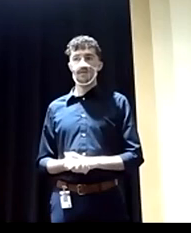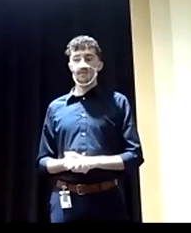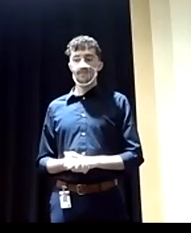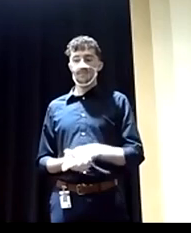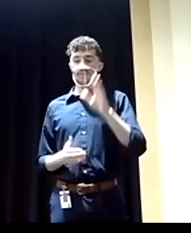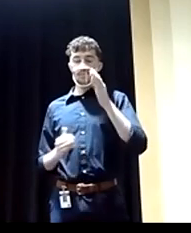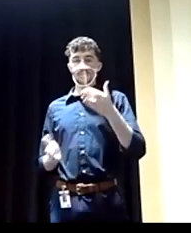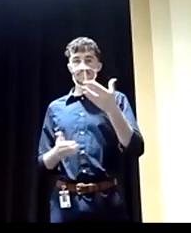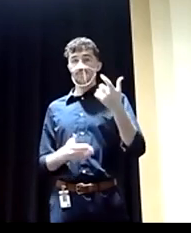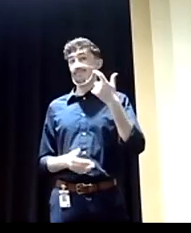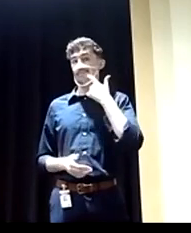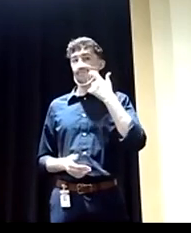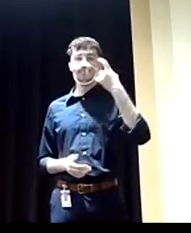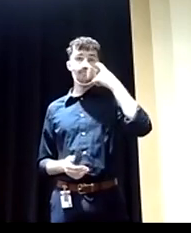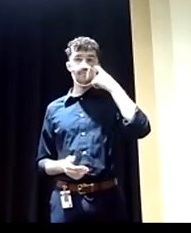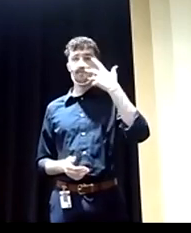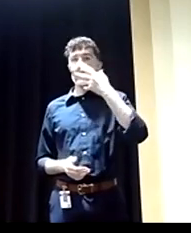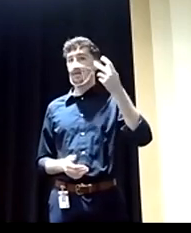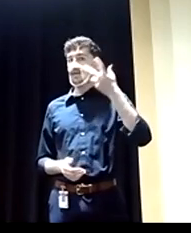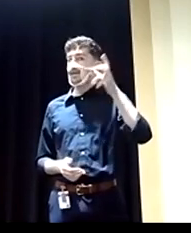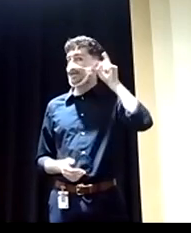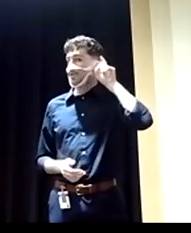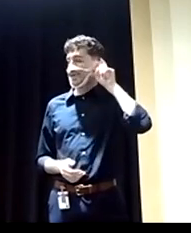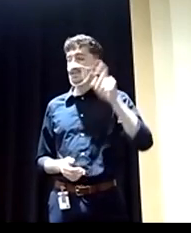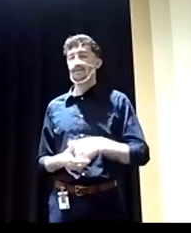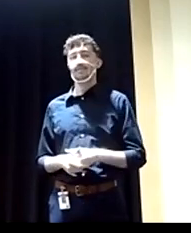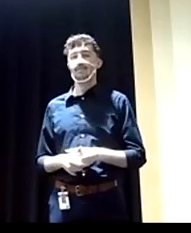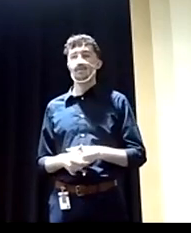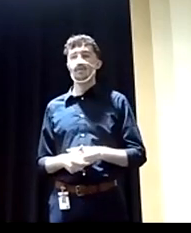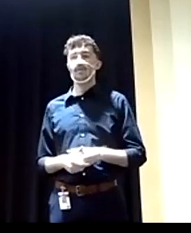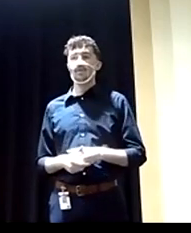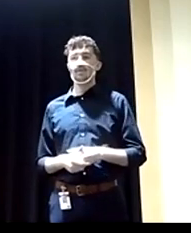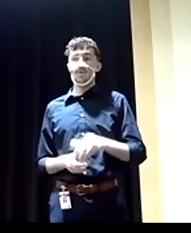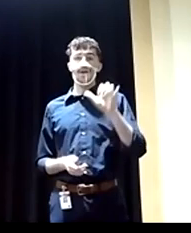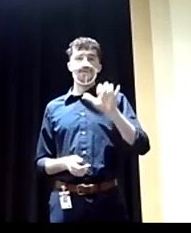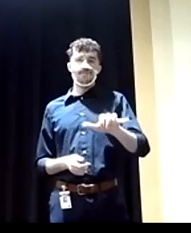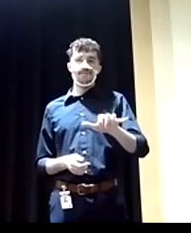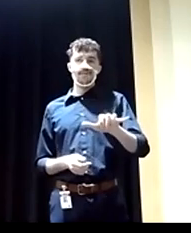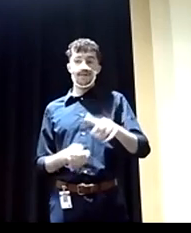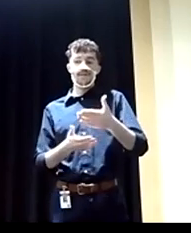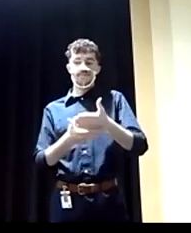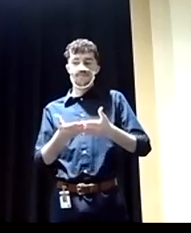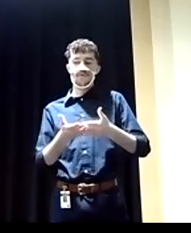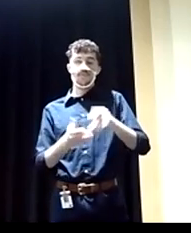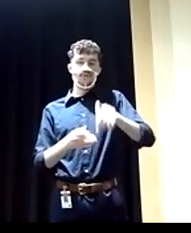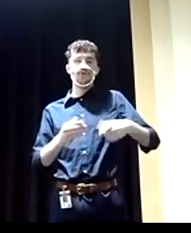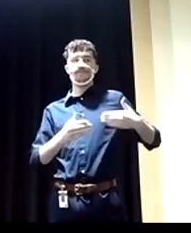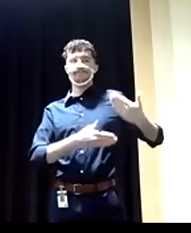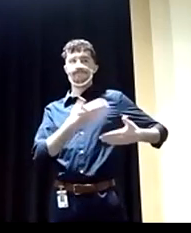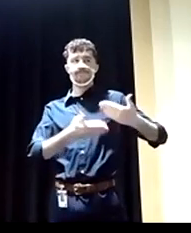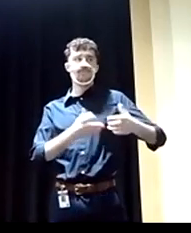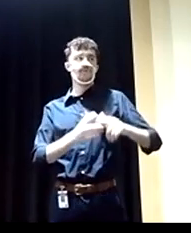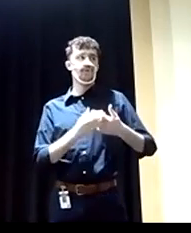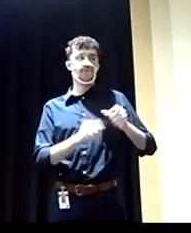dental, eye, and hearing aids. So I think that if we sit back and begin moving towards Medicare for all,